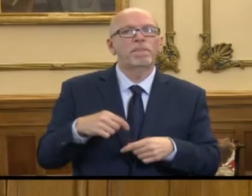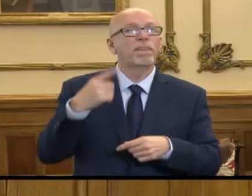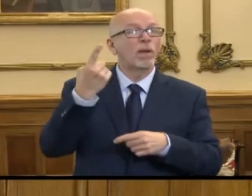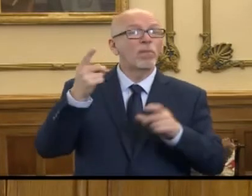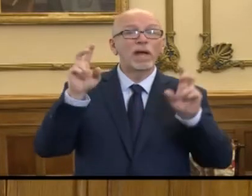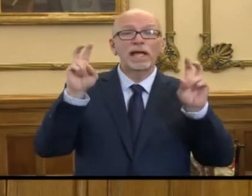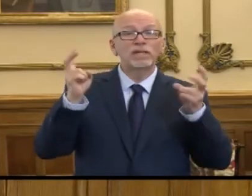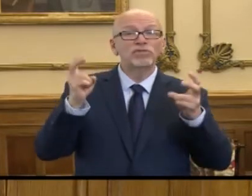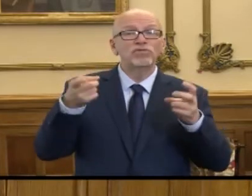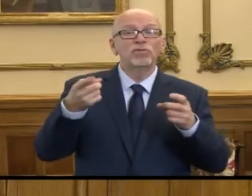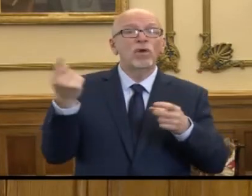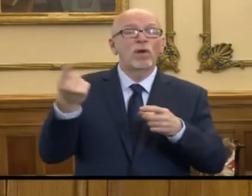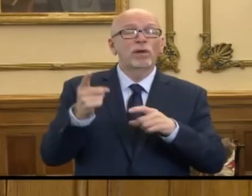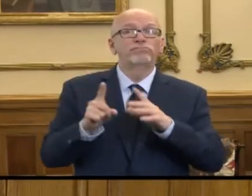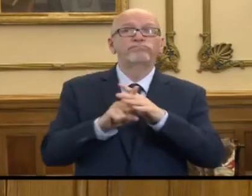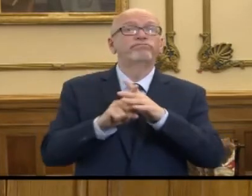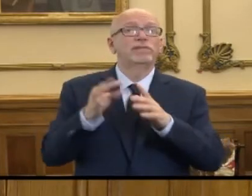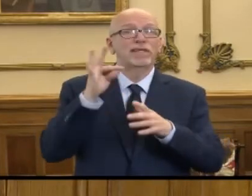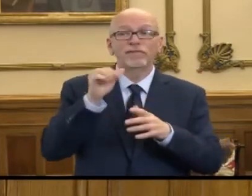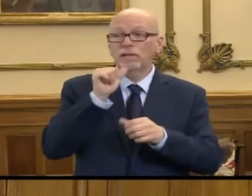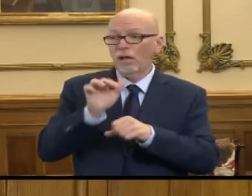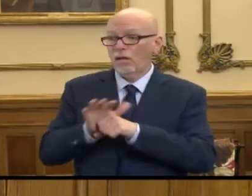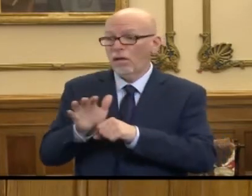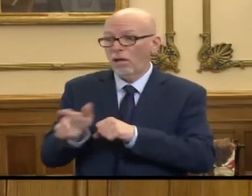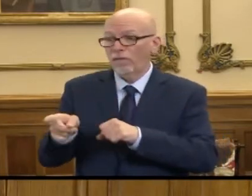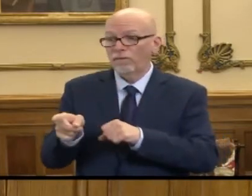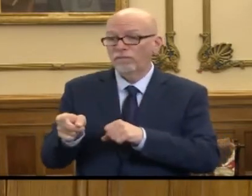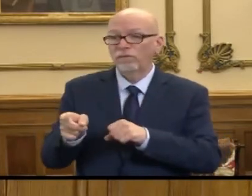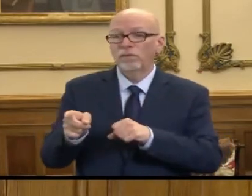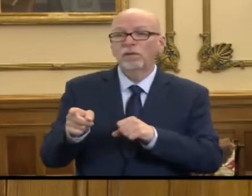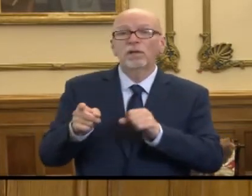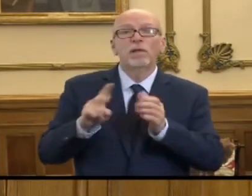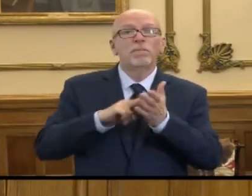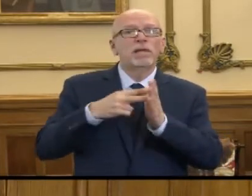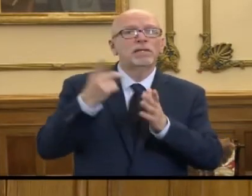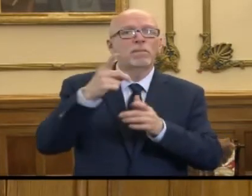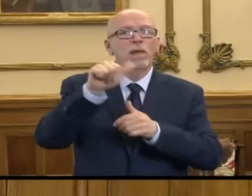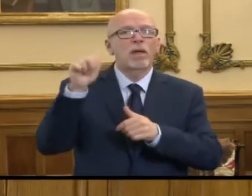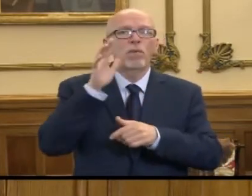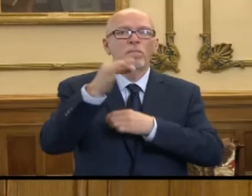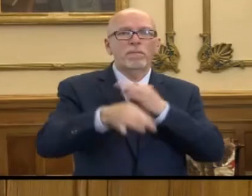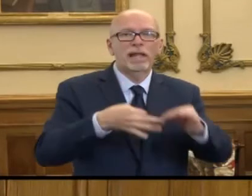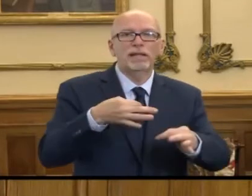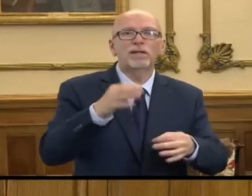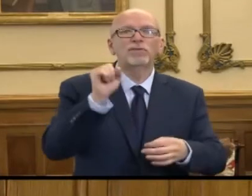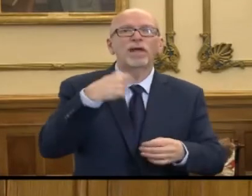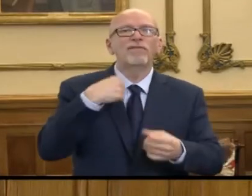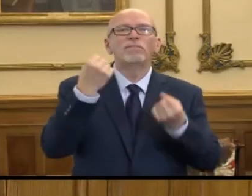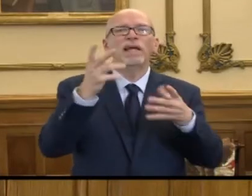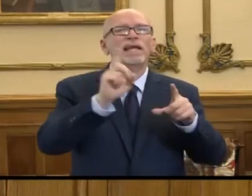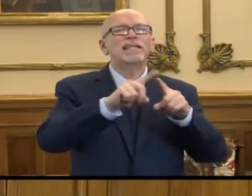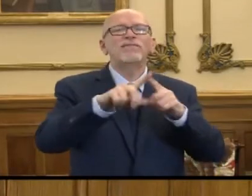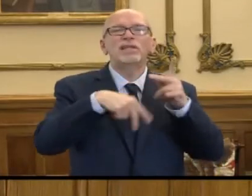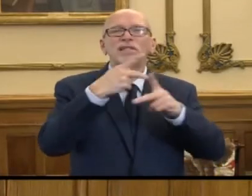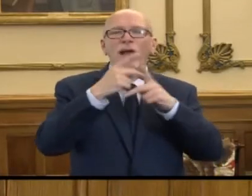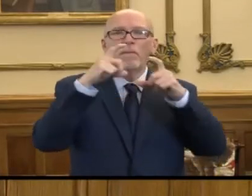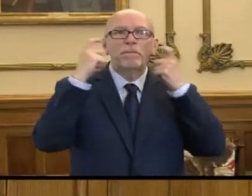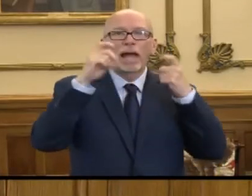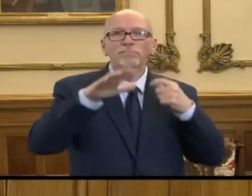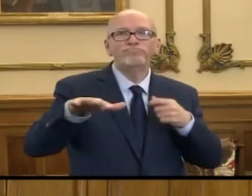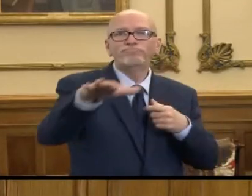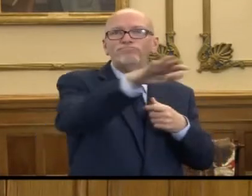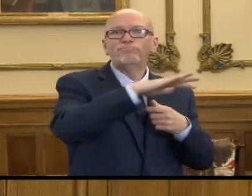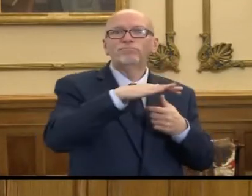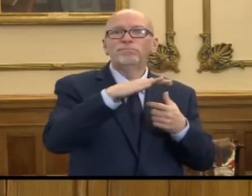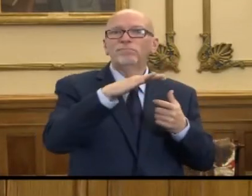issue that always comes up when there's a shortage, then something tries to fill the gap. So there have been a multitude of different types of masks out there that have